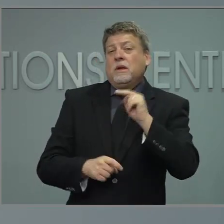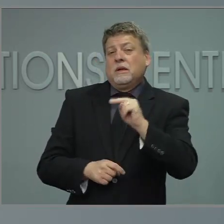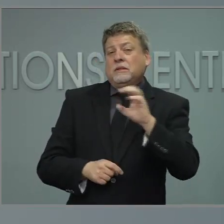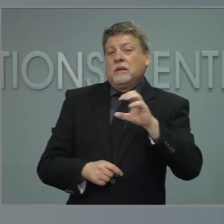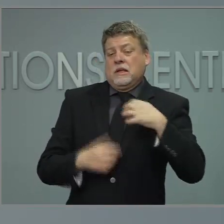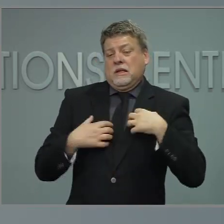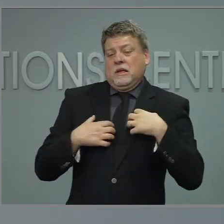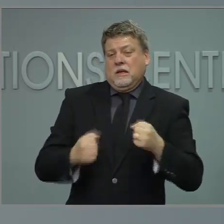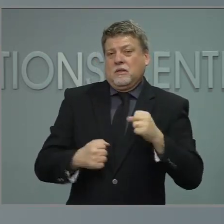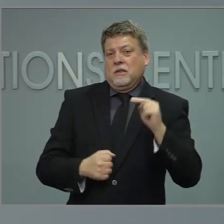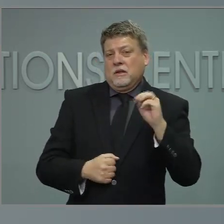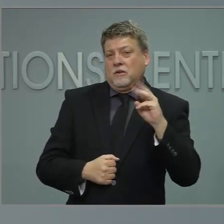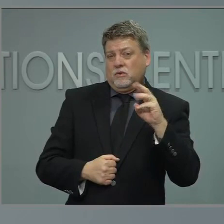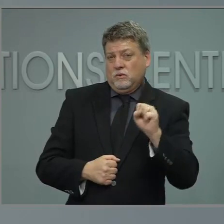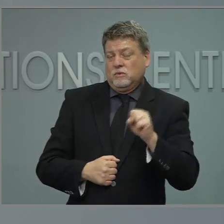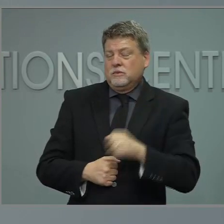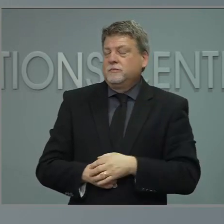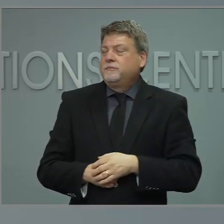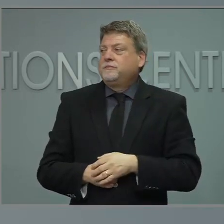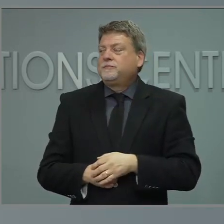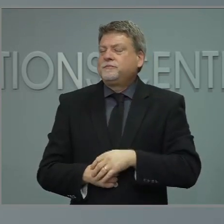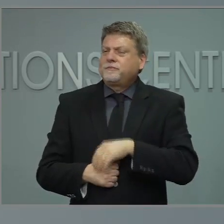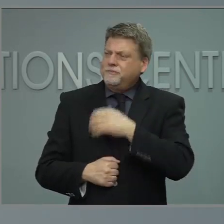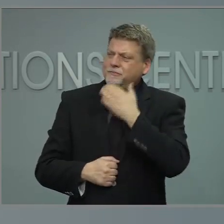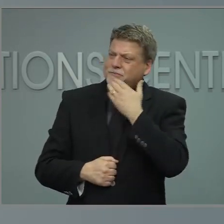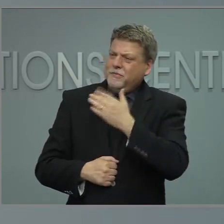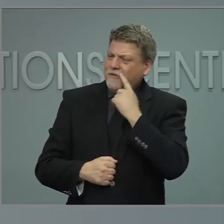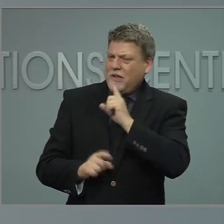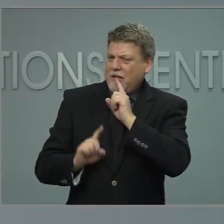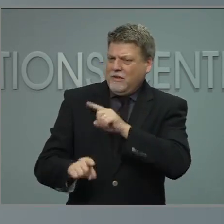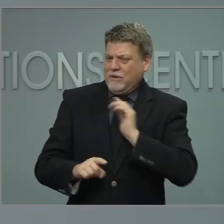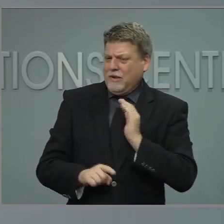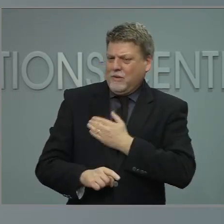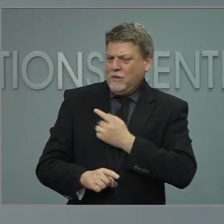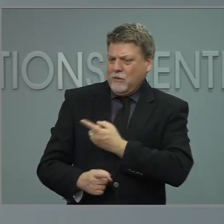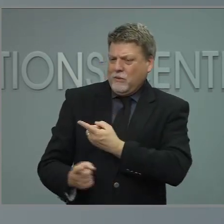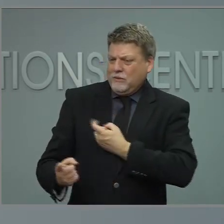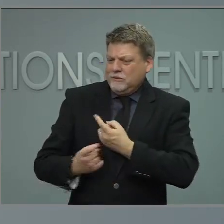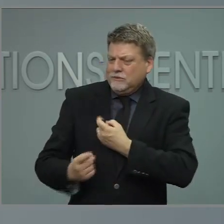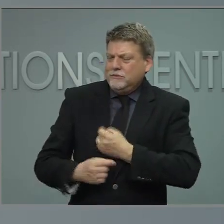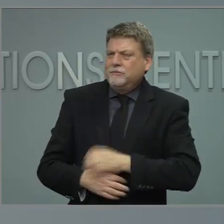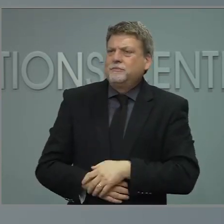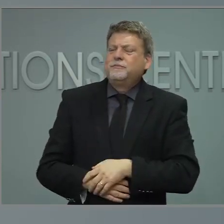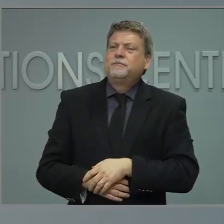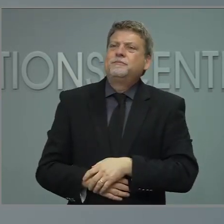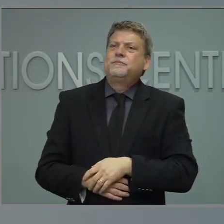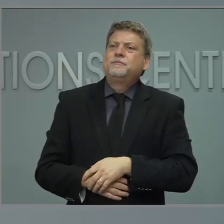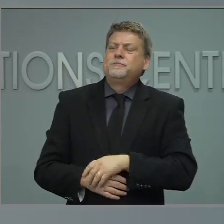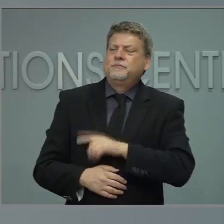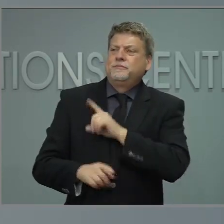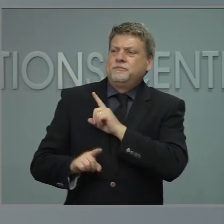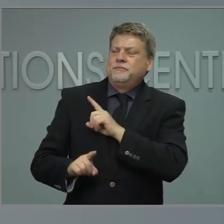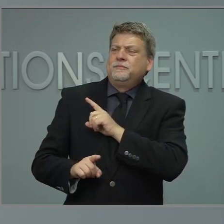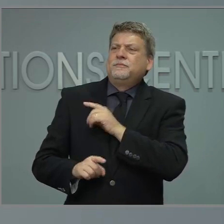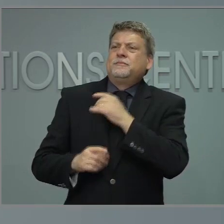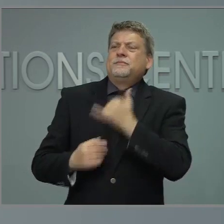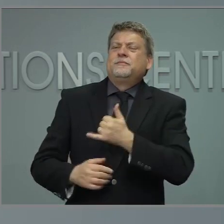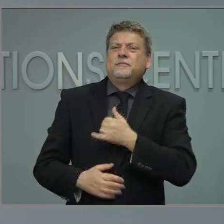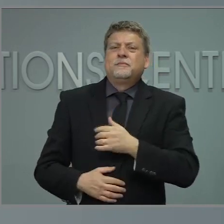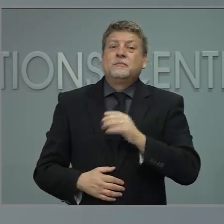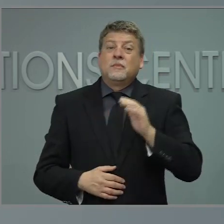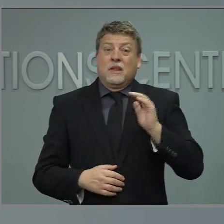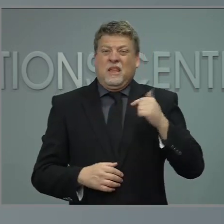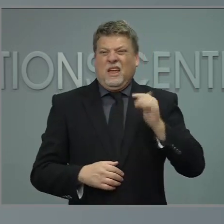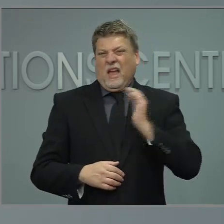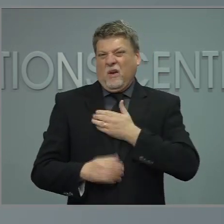Hi, folks. Thank you for taking our question. So, you know, we've heard from a couple of readers that